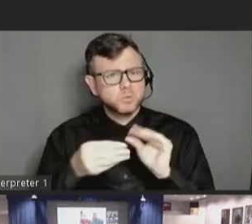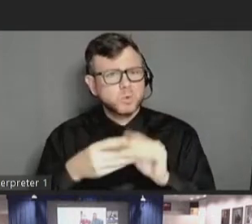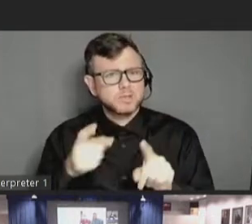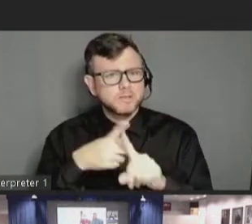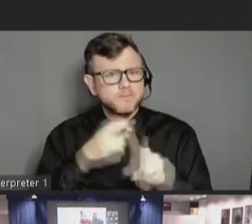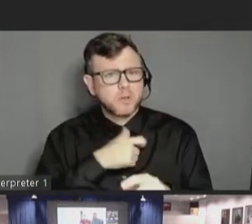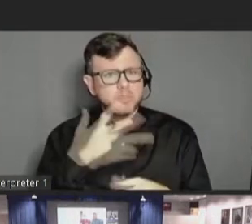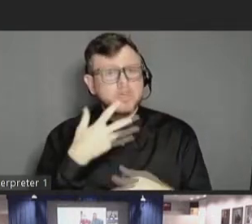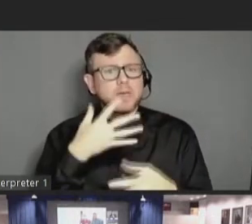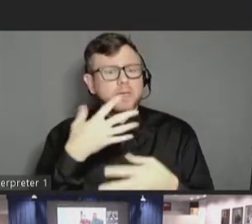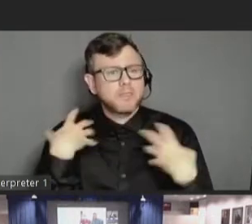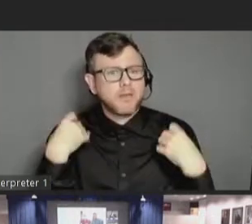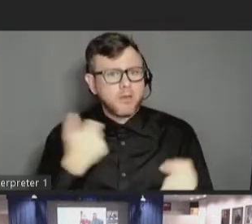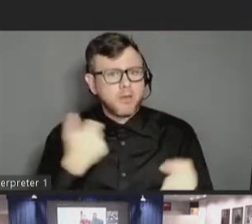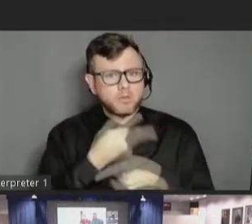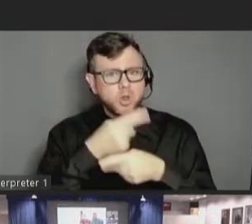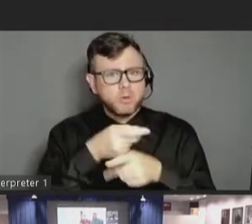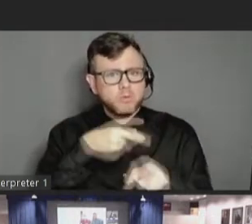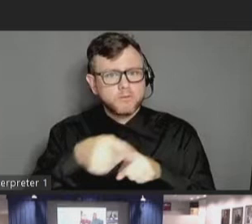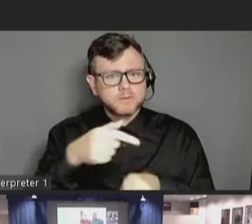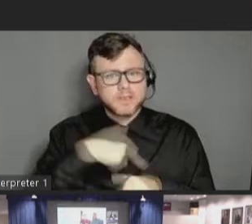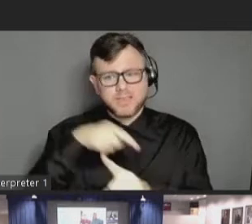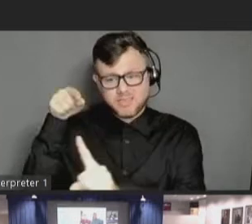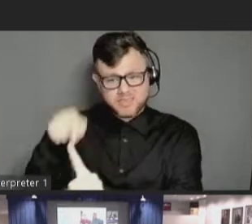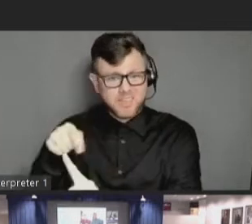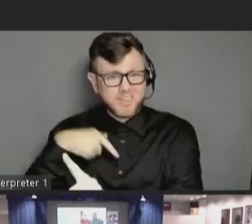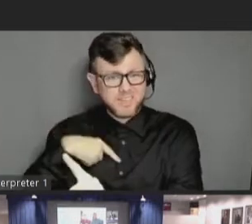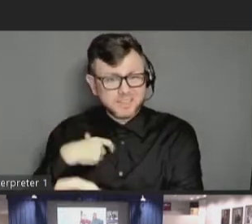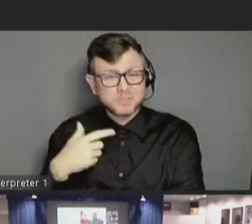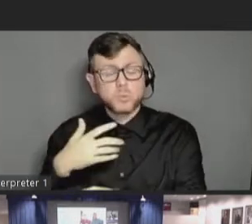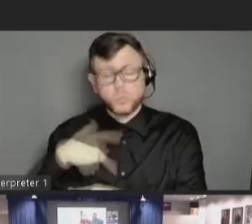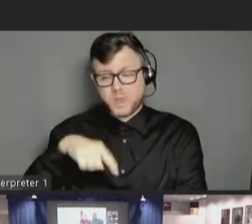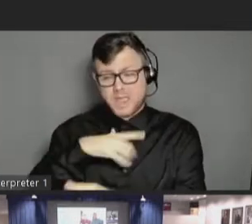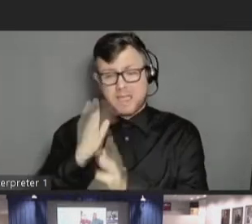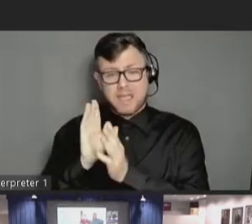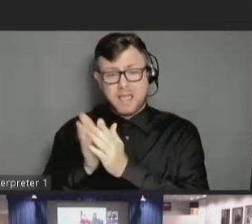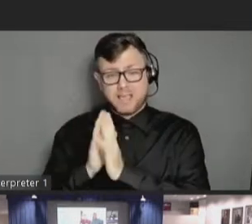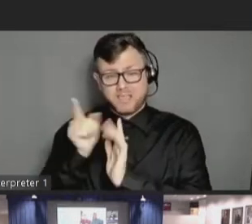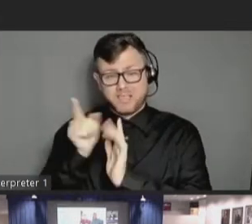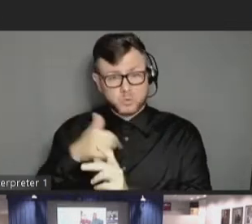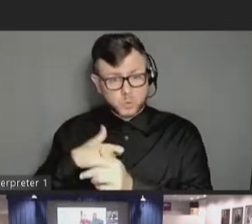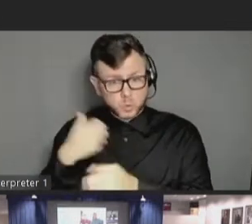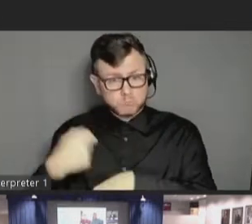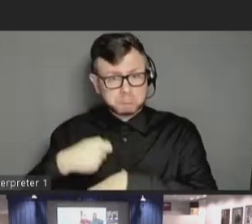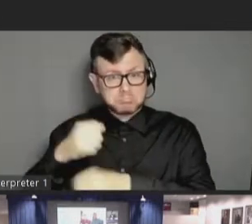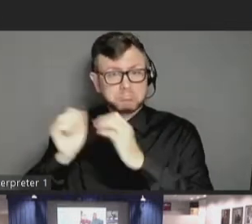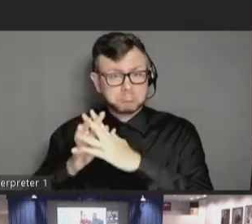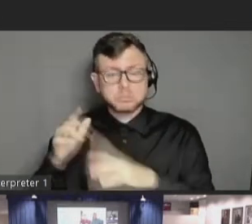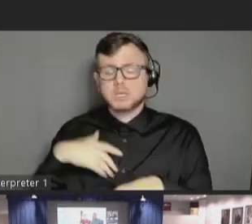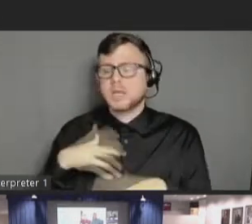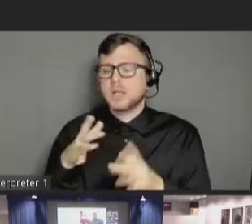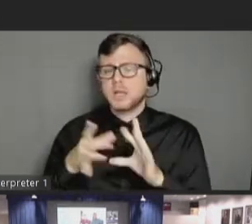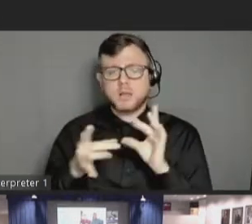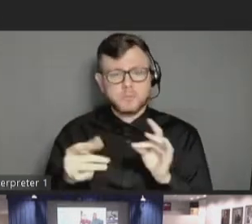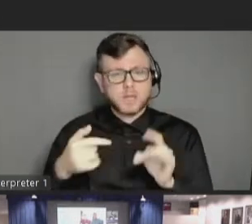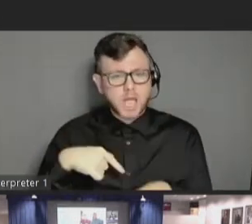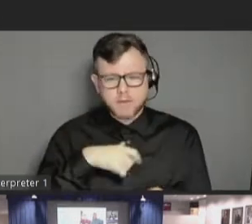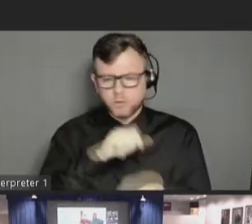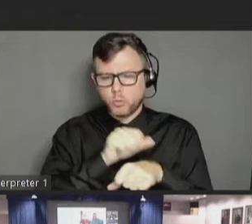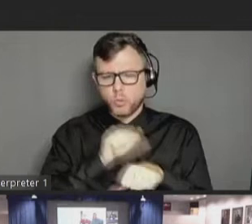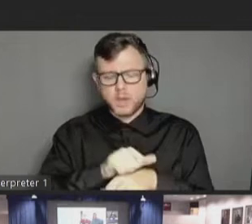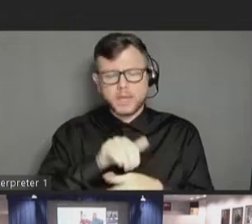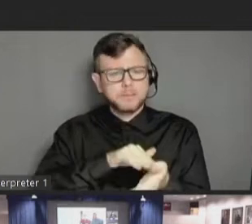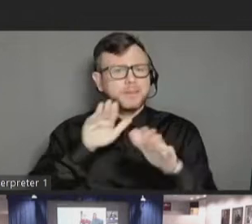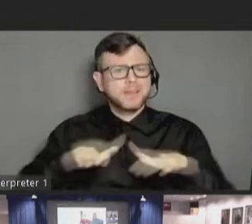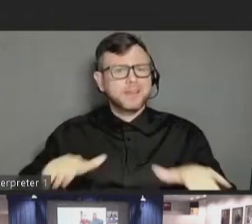that we asked to help us implement this new model of vaccine delivery. We got comments like, I've worked in pediatrics